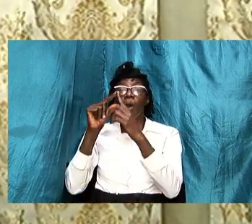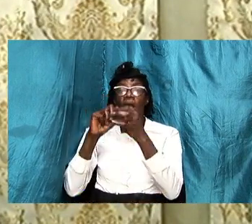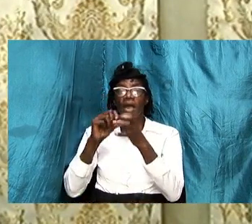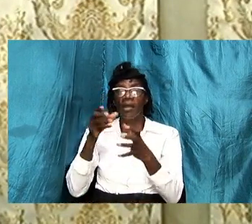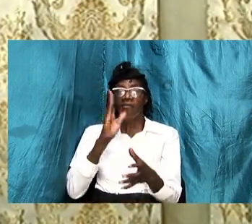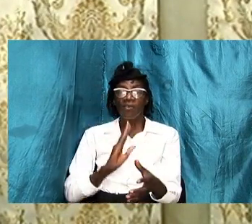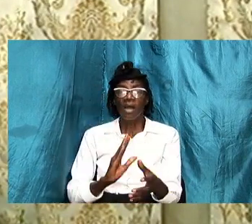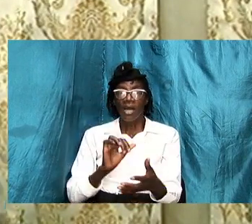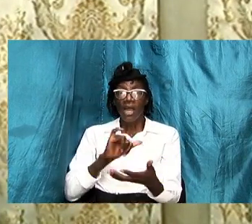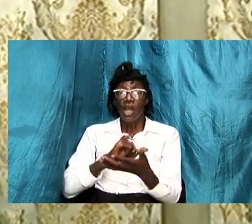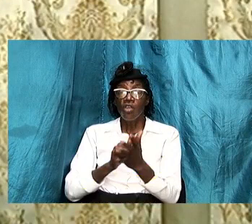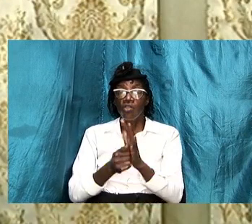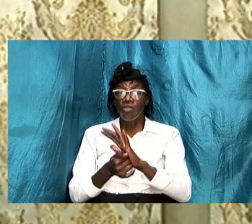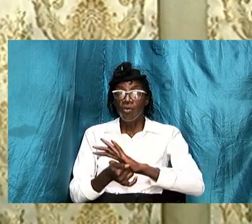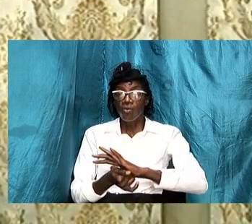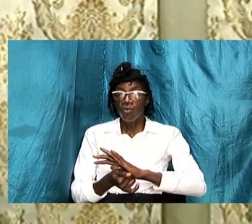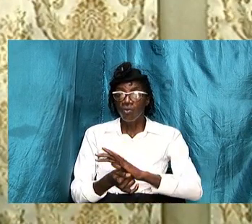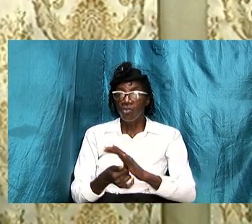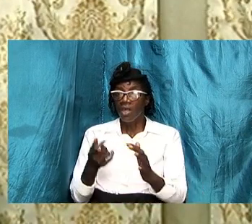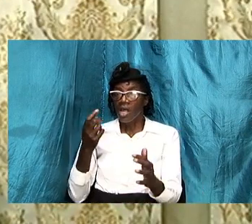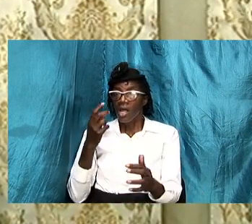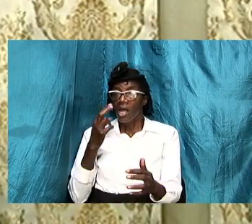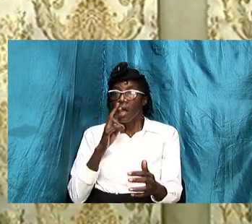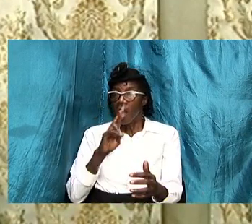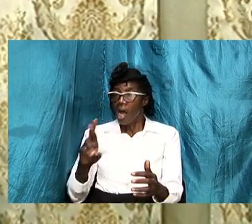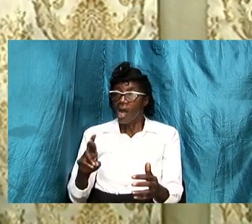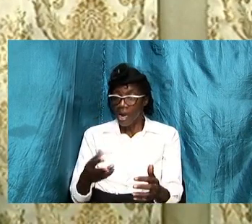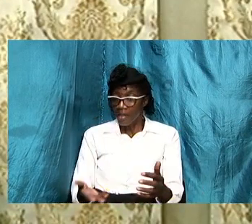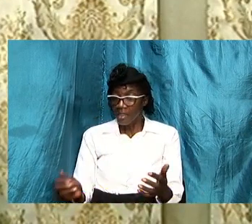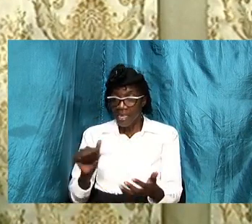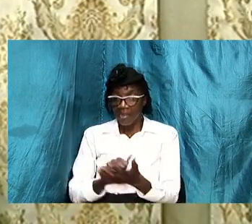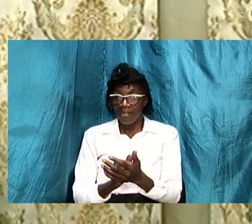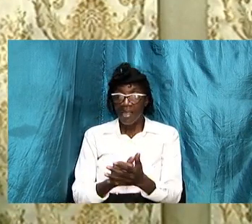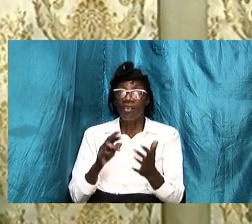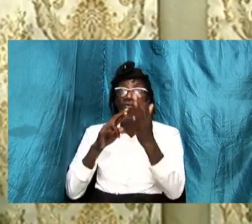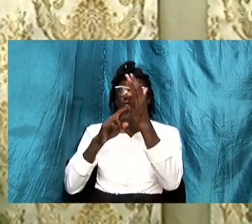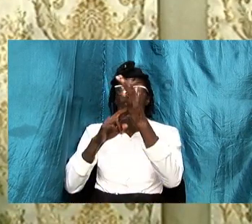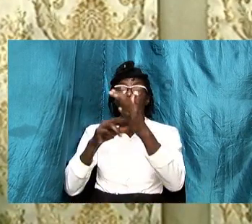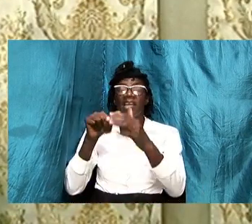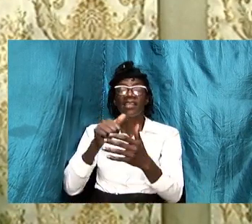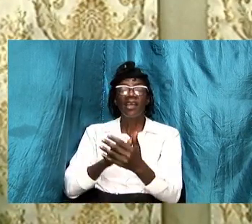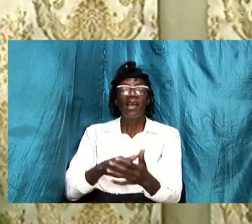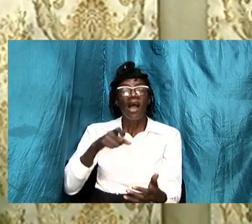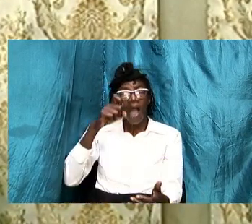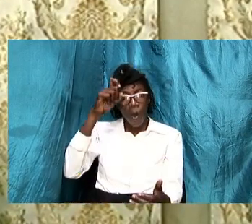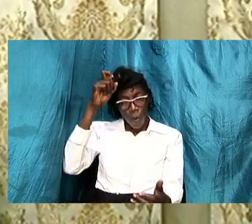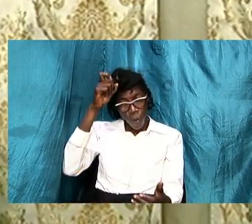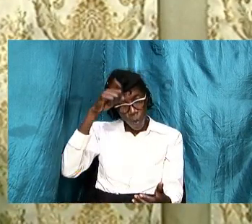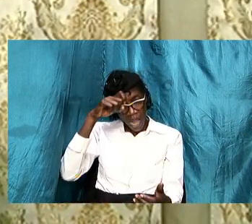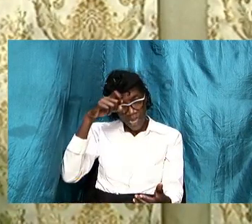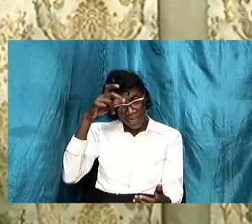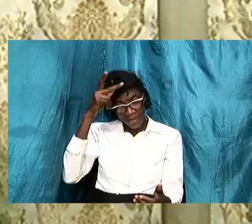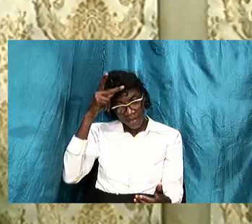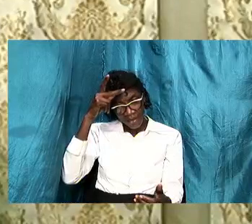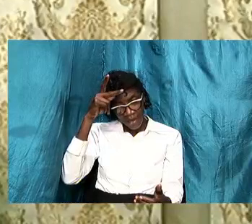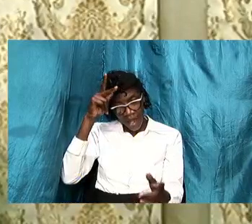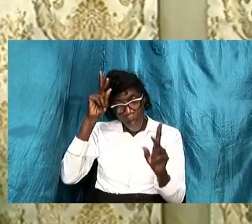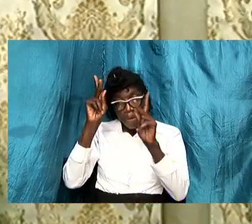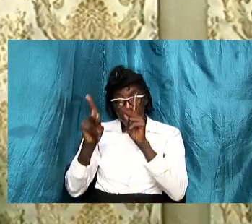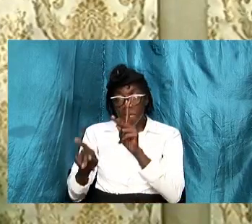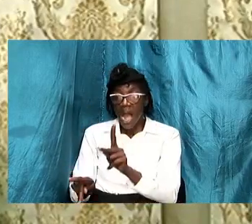those are those traits that reflect a wise person and